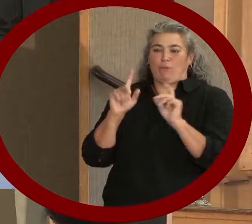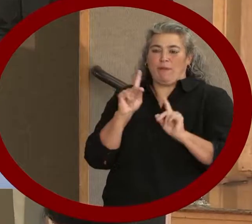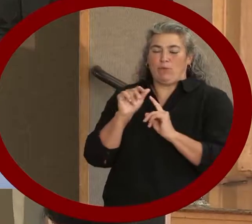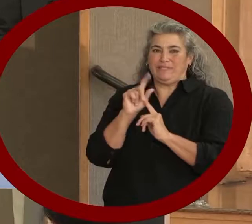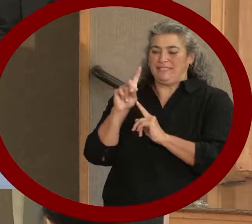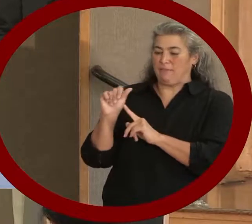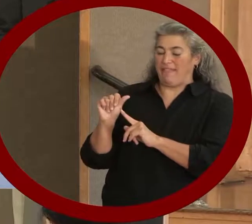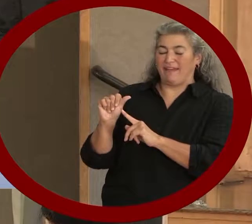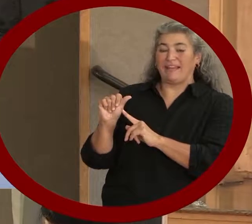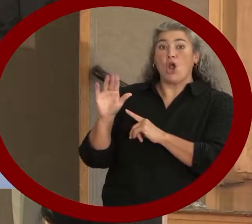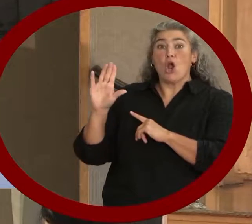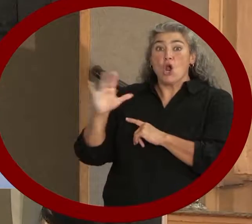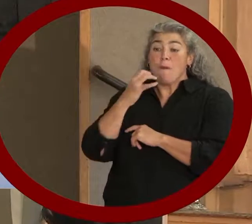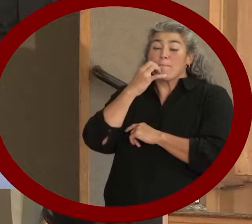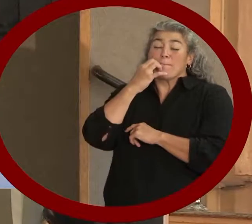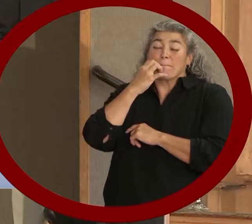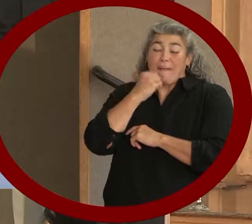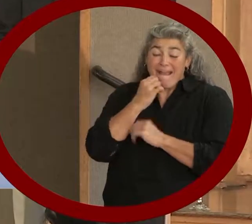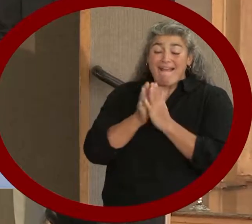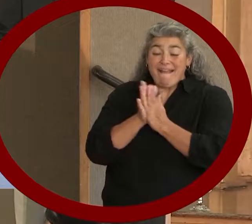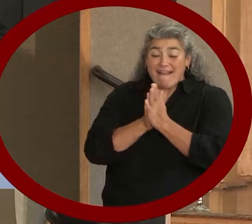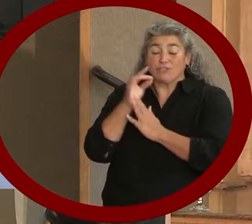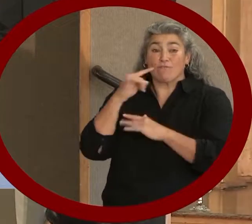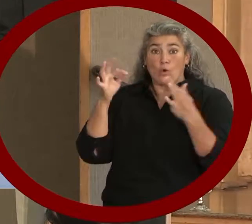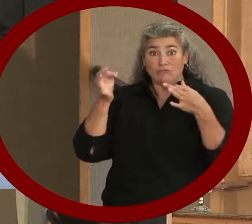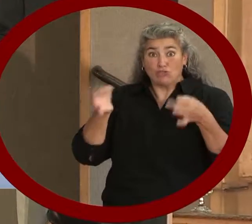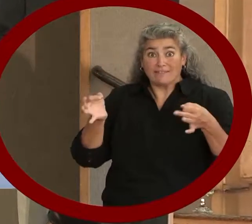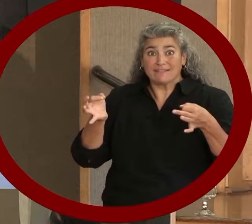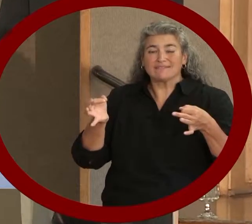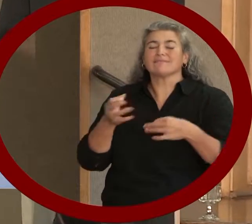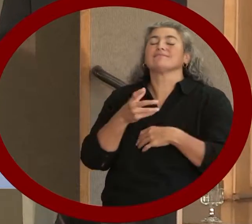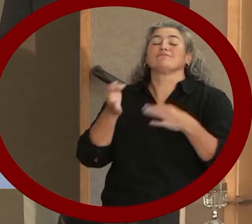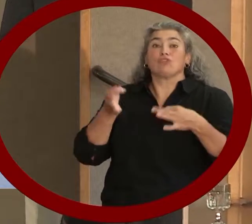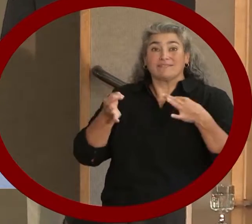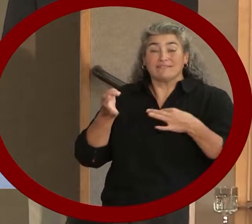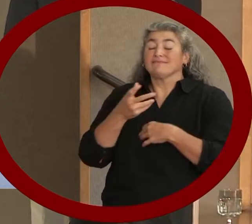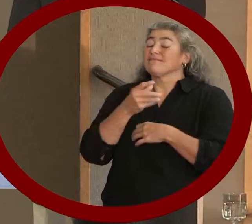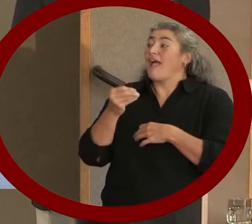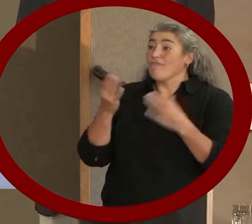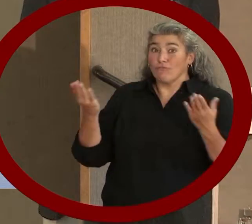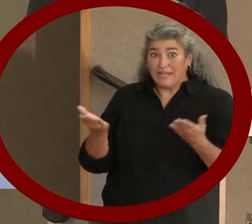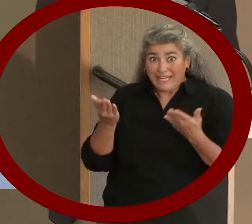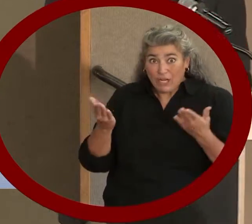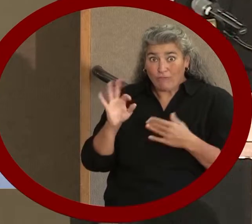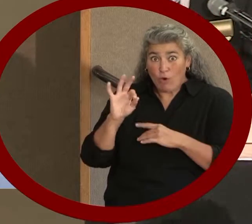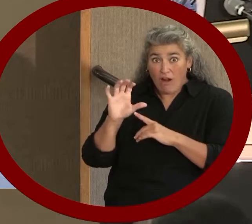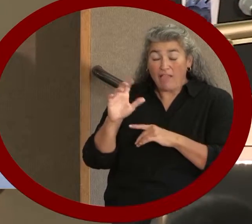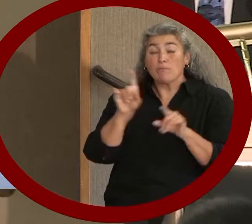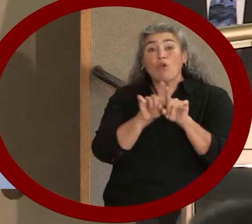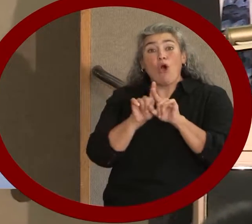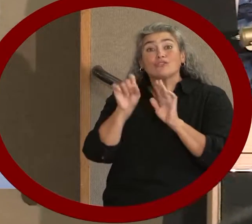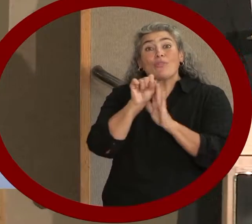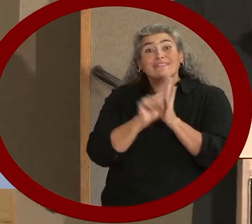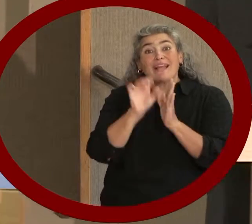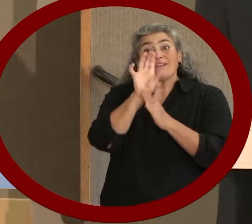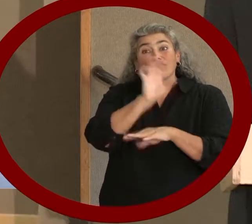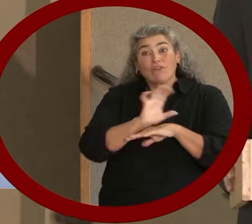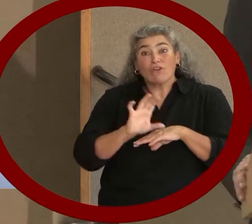Carrie Brown and her passion for justice have been a catalyst for change, not here in Fort Collins, but in the state of